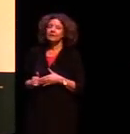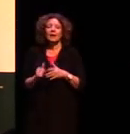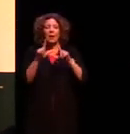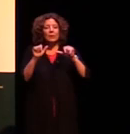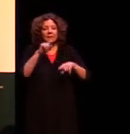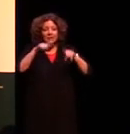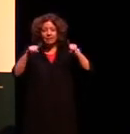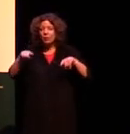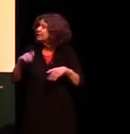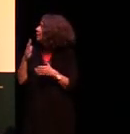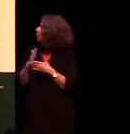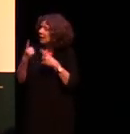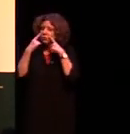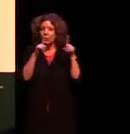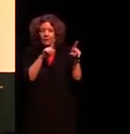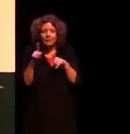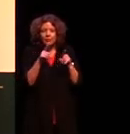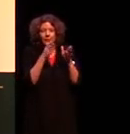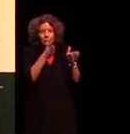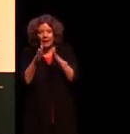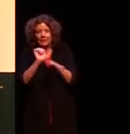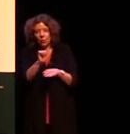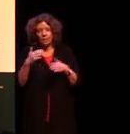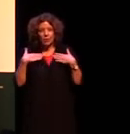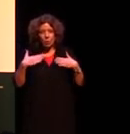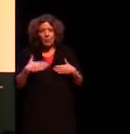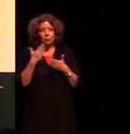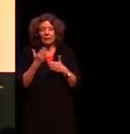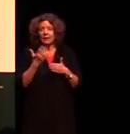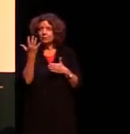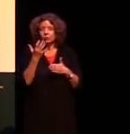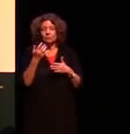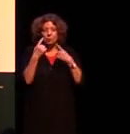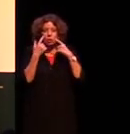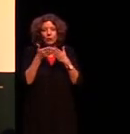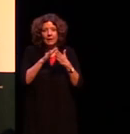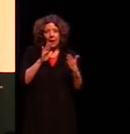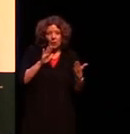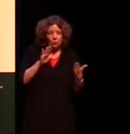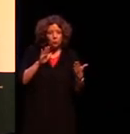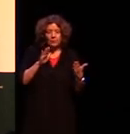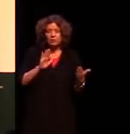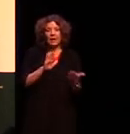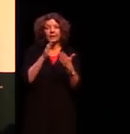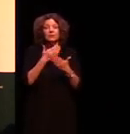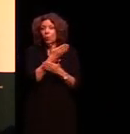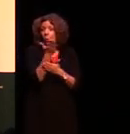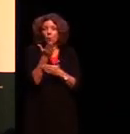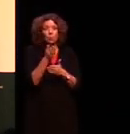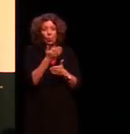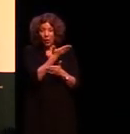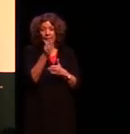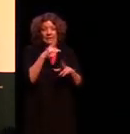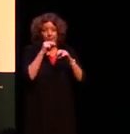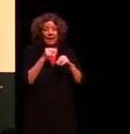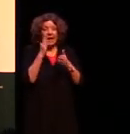is a different design solution to the to the enormous challenge of how we as speakers convey our thoughts to someone else so that